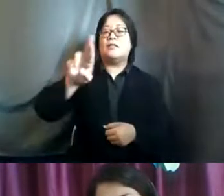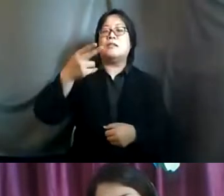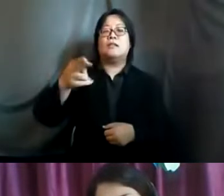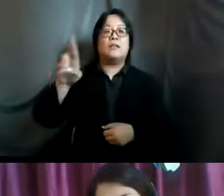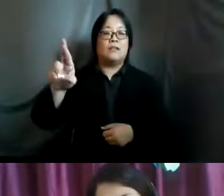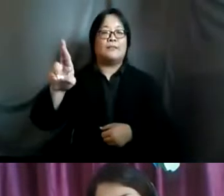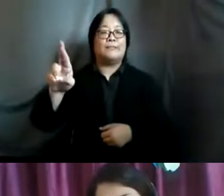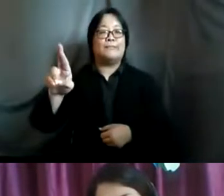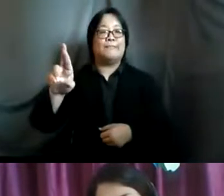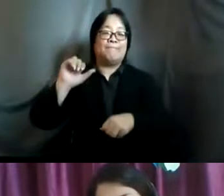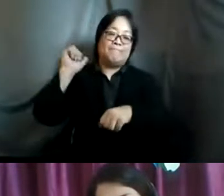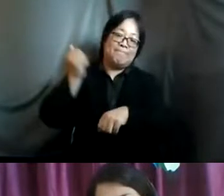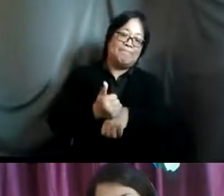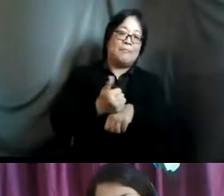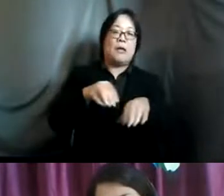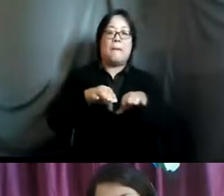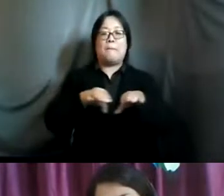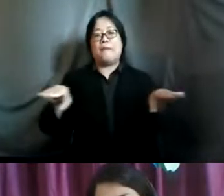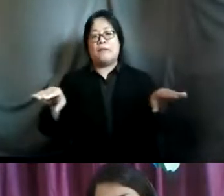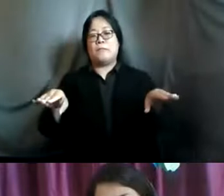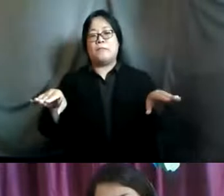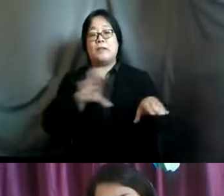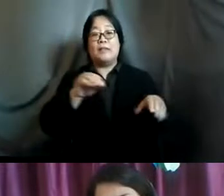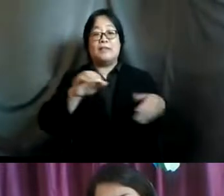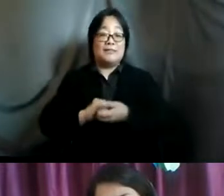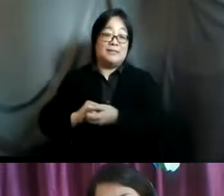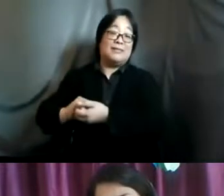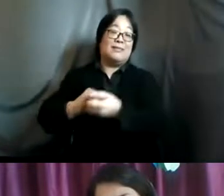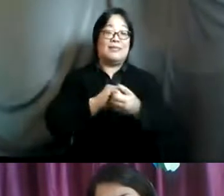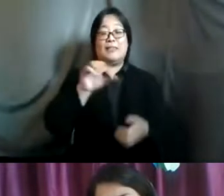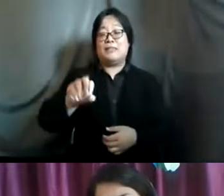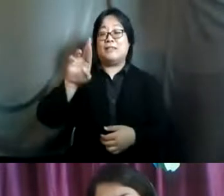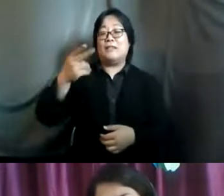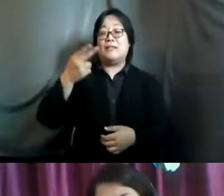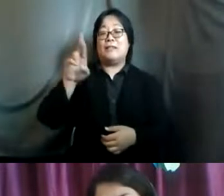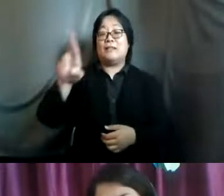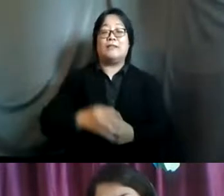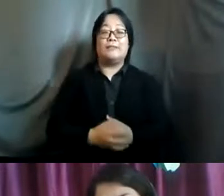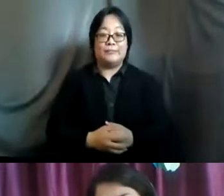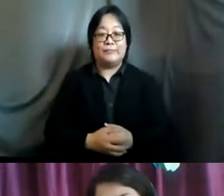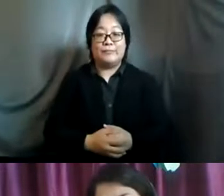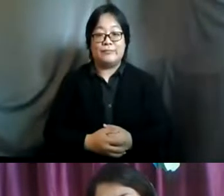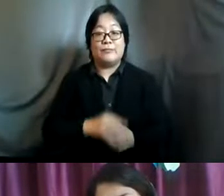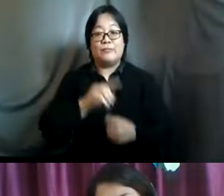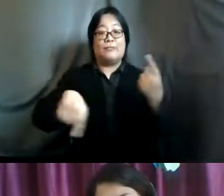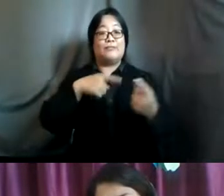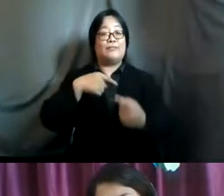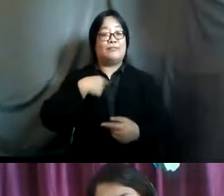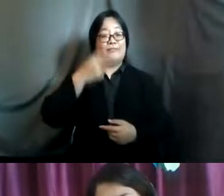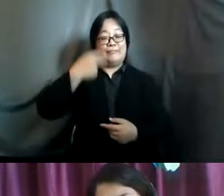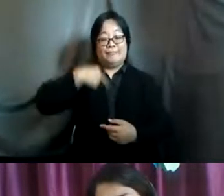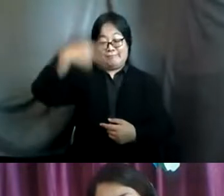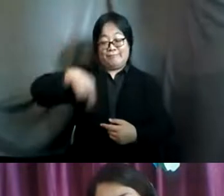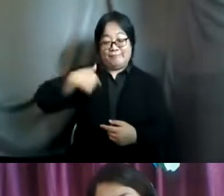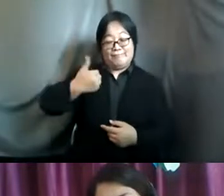to build platforms and alliances for srhr so when i look at myself and the work we do